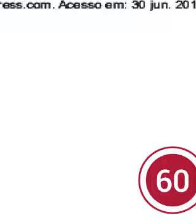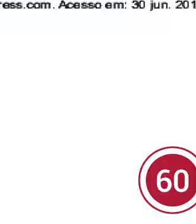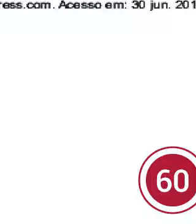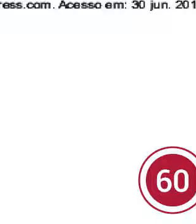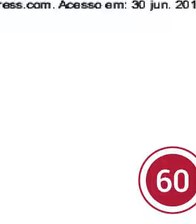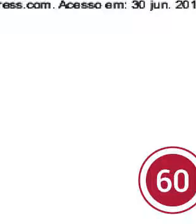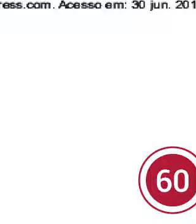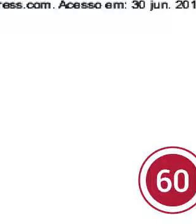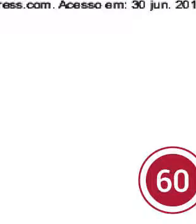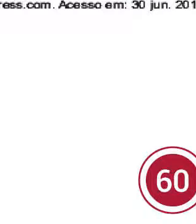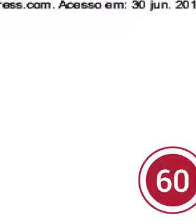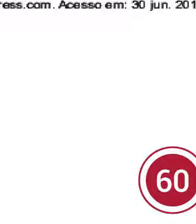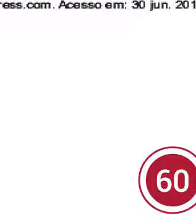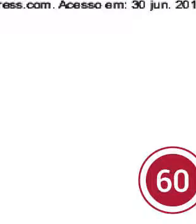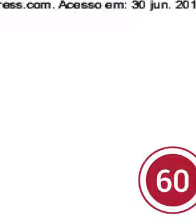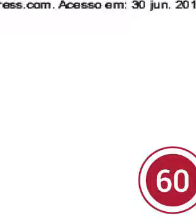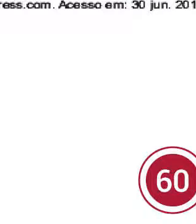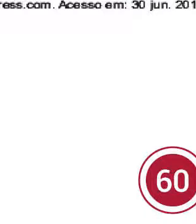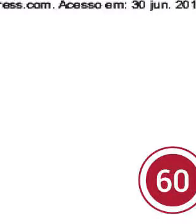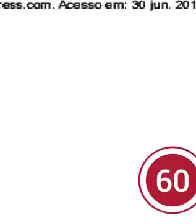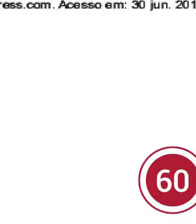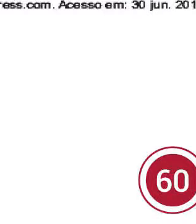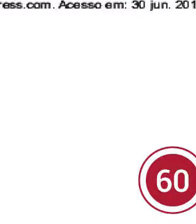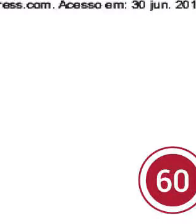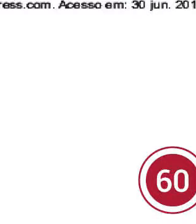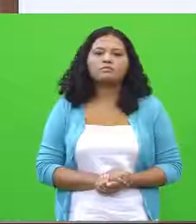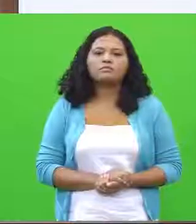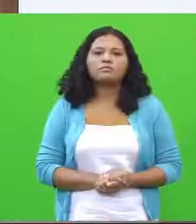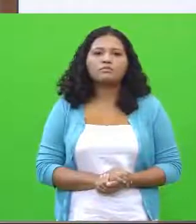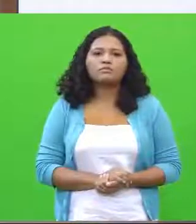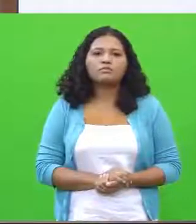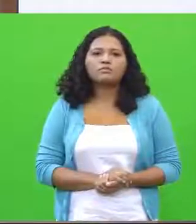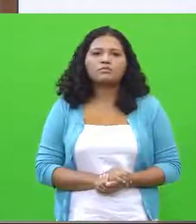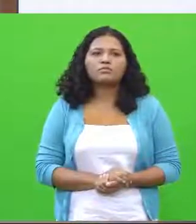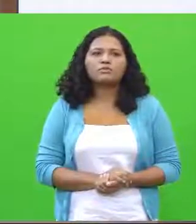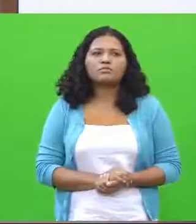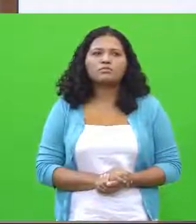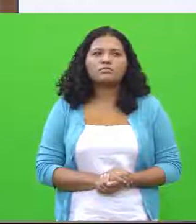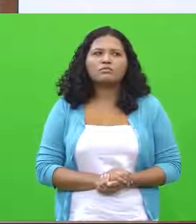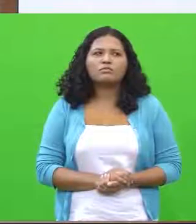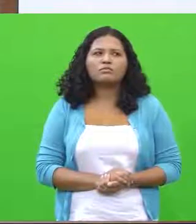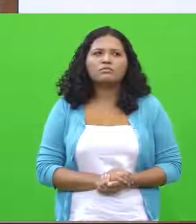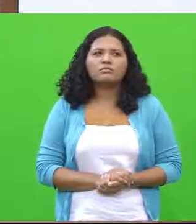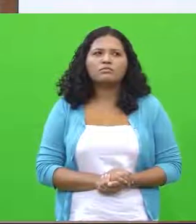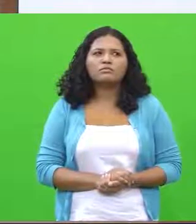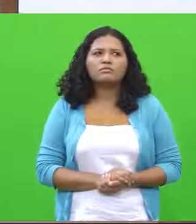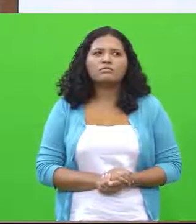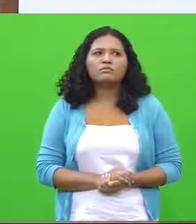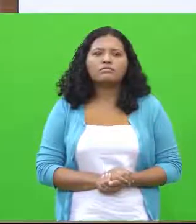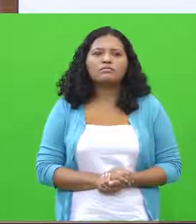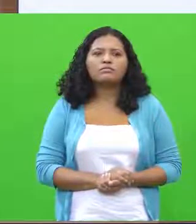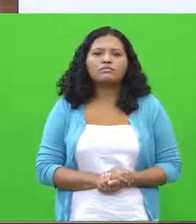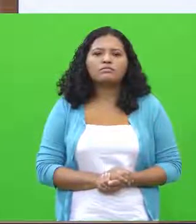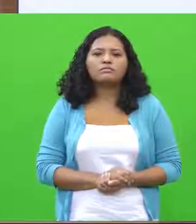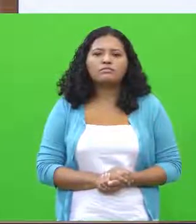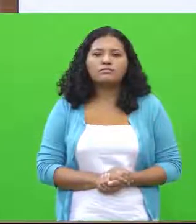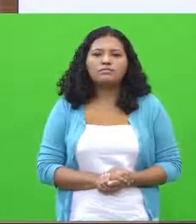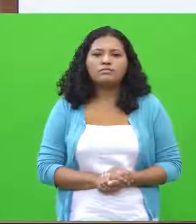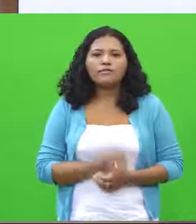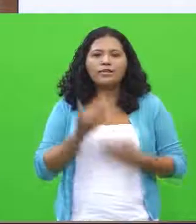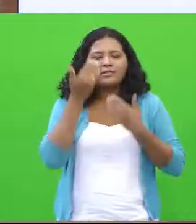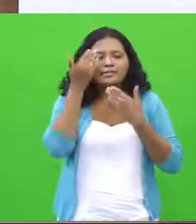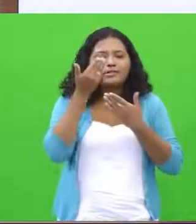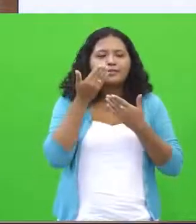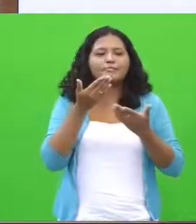for the question